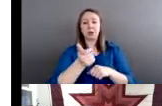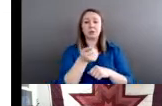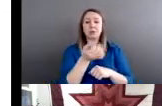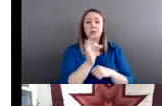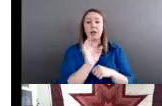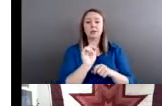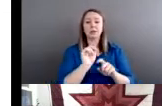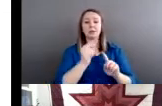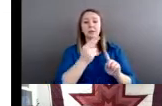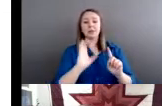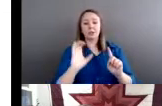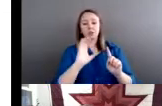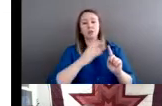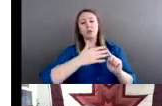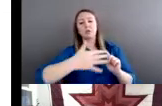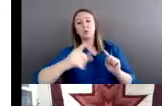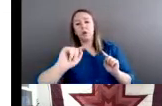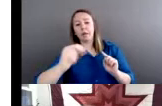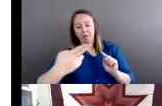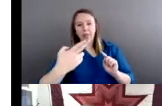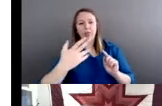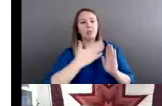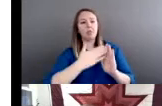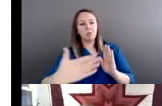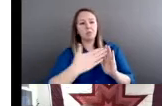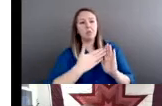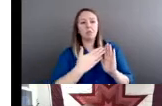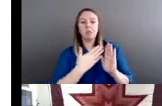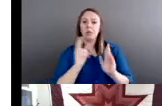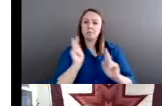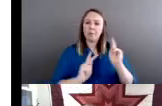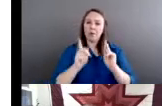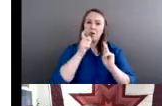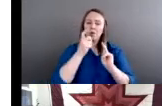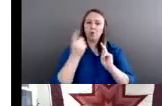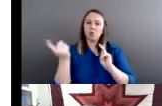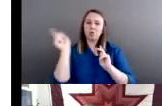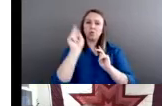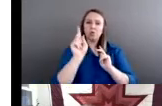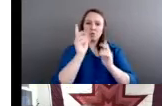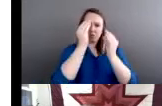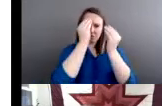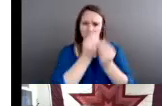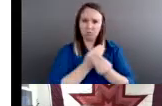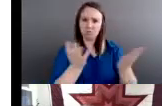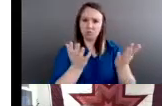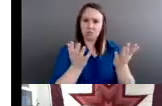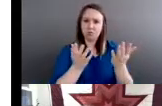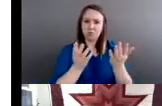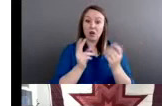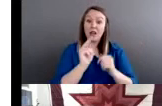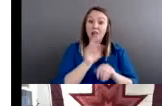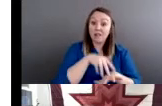is that there were people who spoke out. There were native people who spoke out. There were native people that went to Congress and